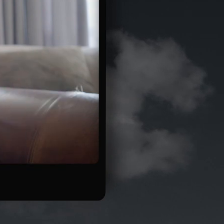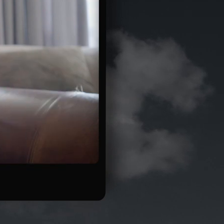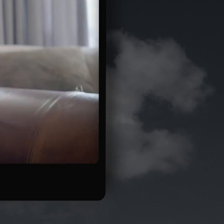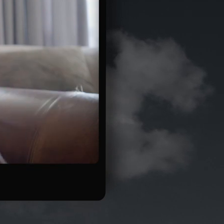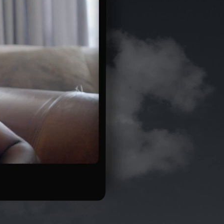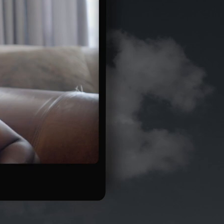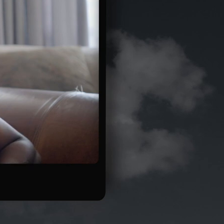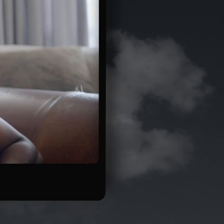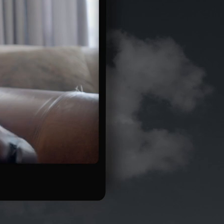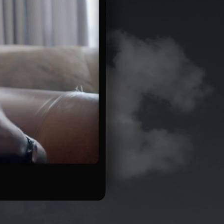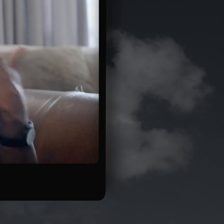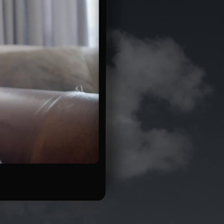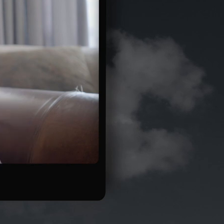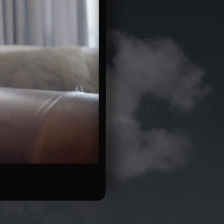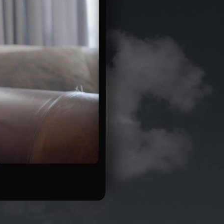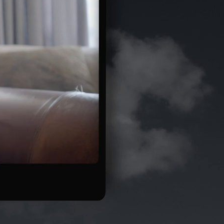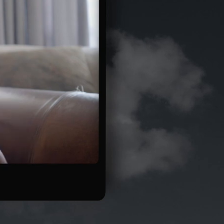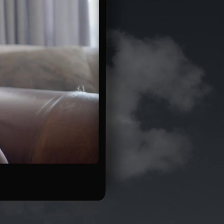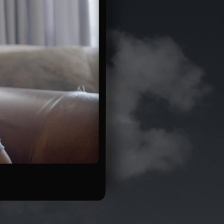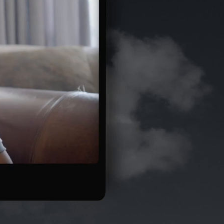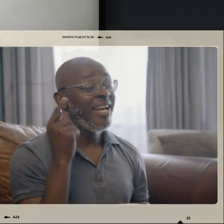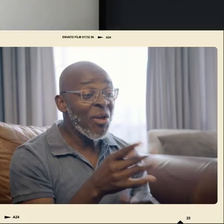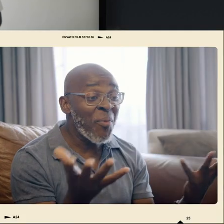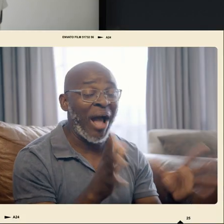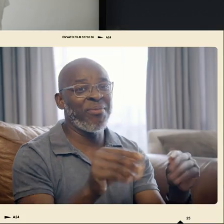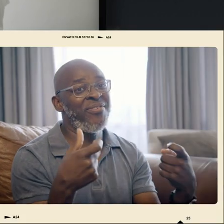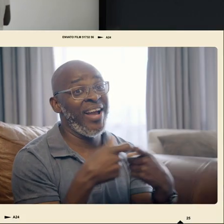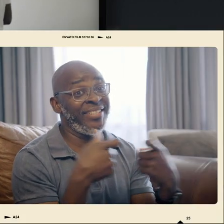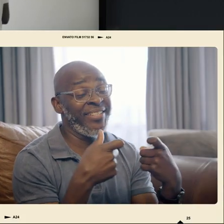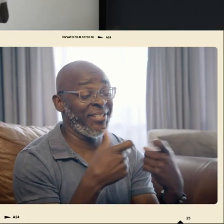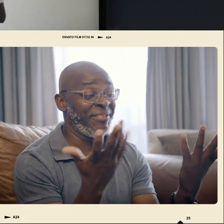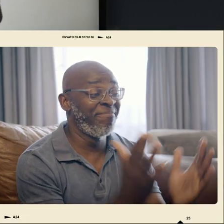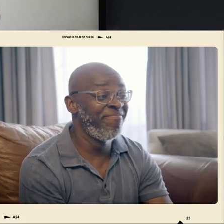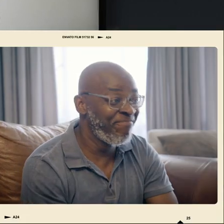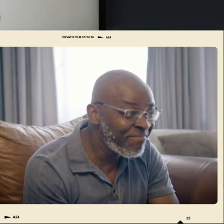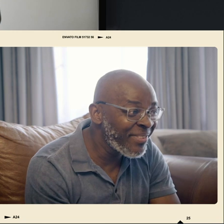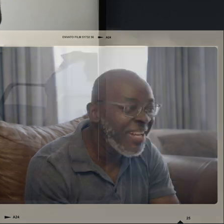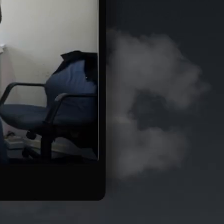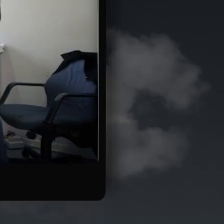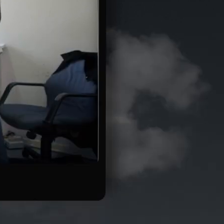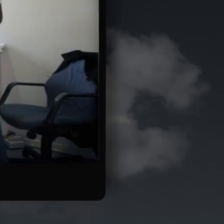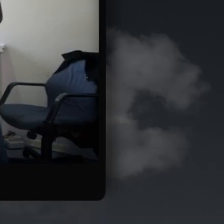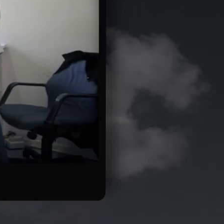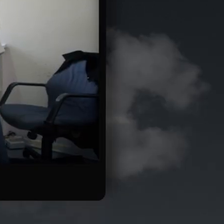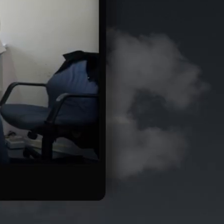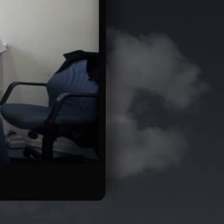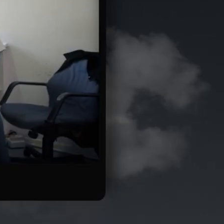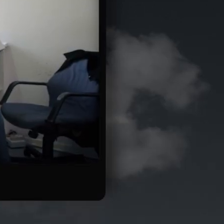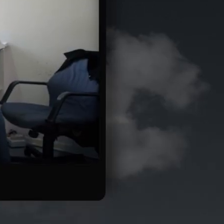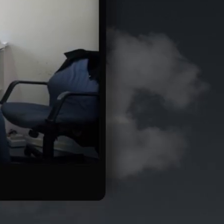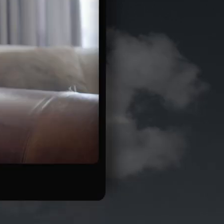I grew up an angry child because I was deaf now. So I took my anger out of other kids.